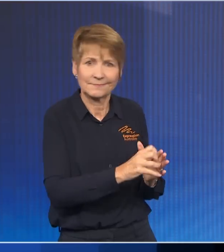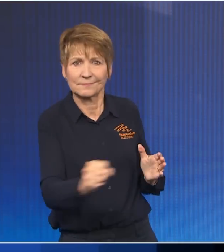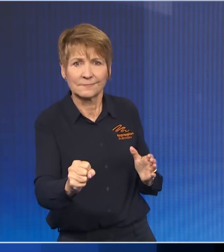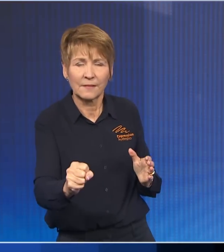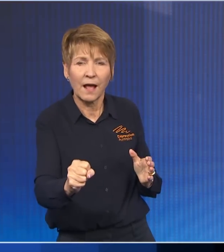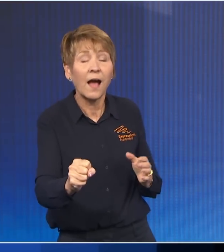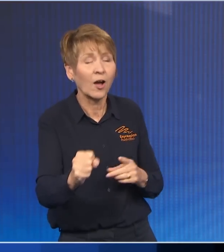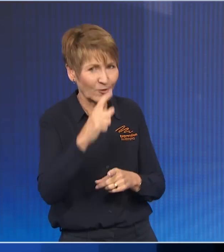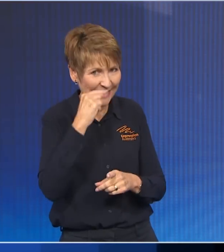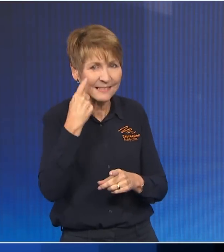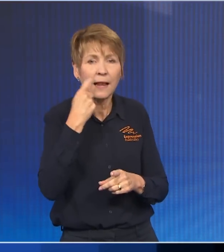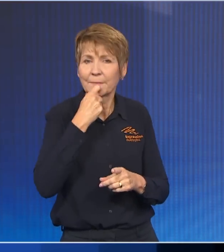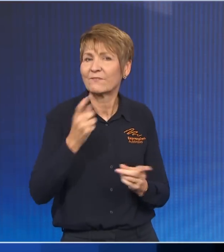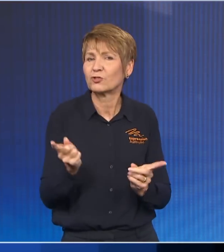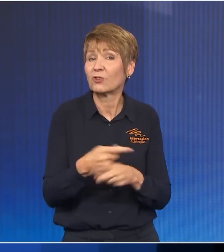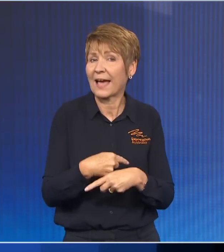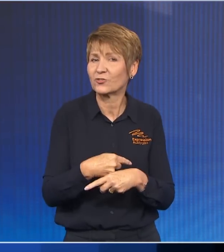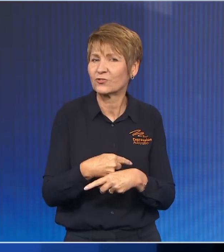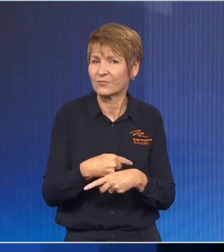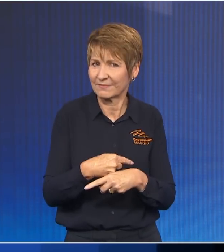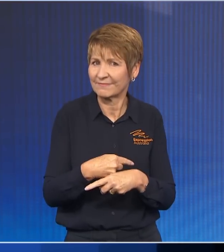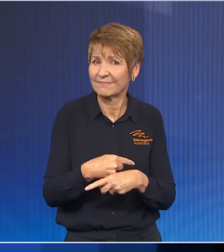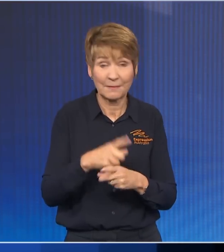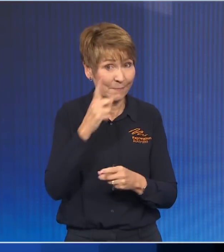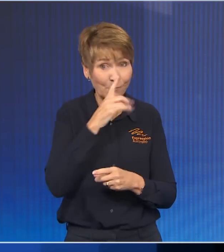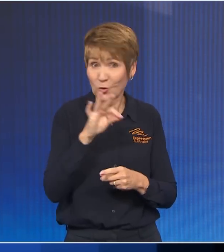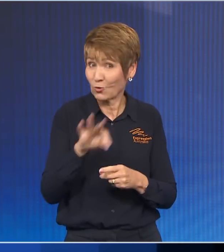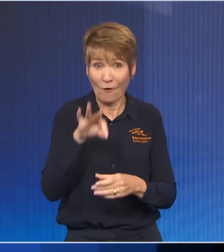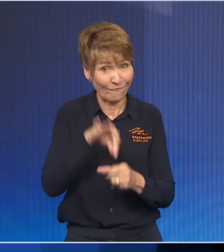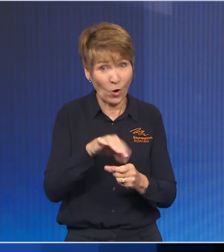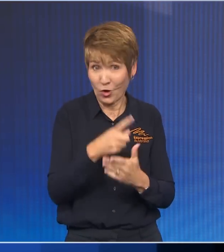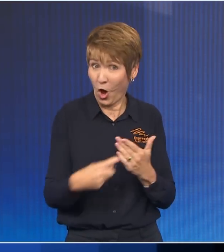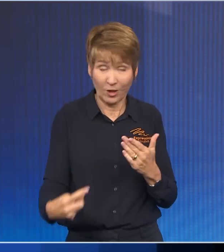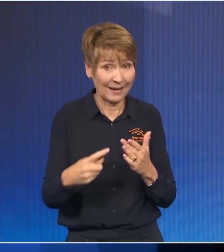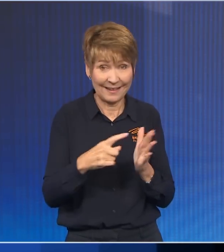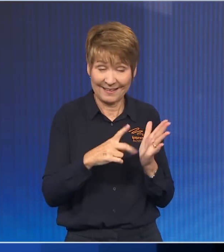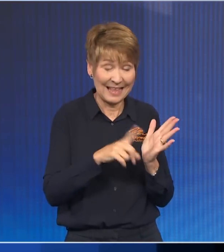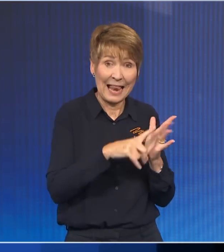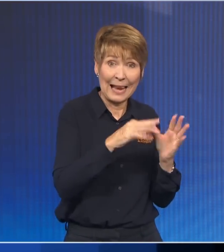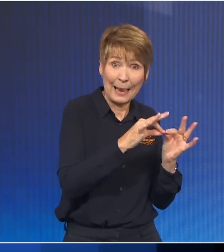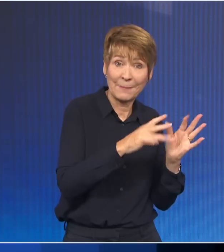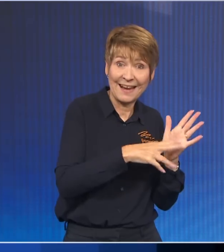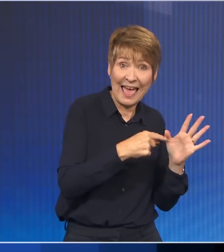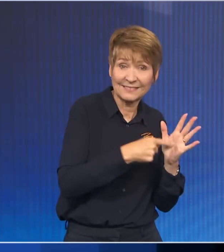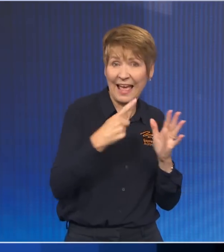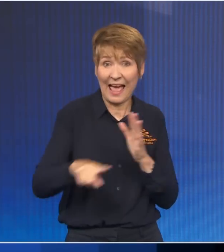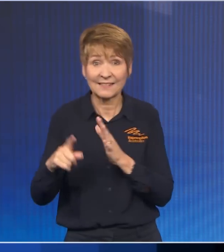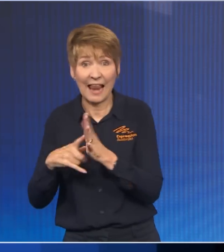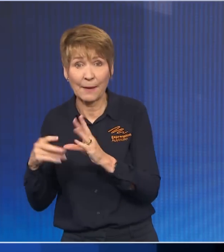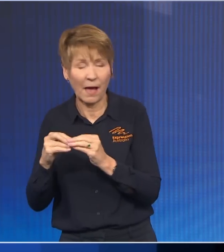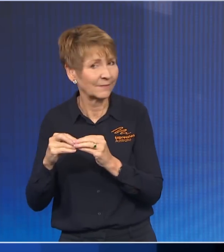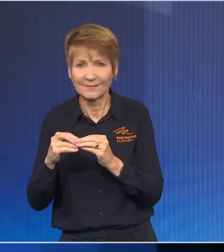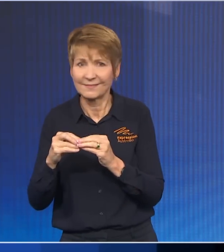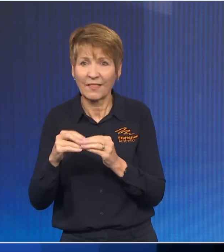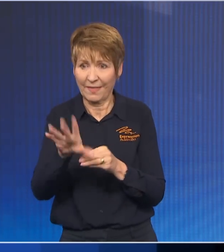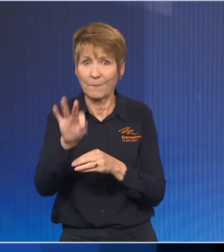So I think what you are now seeing is a true structural change in the way politics works in Australia. Does that structural change mean that the Liberals give up on